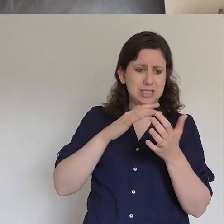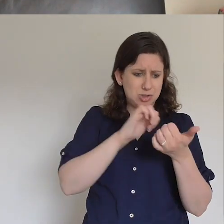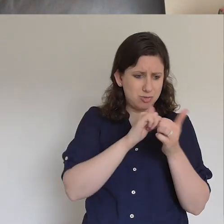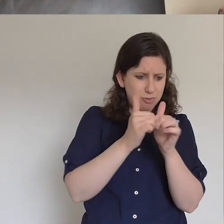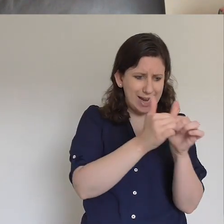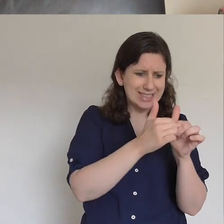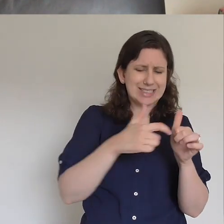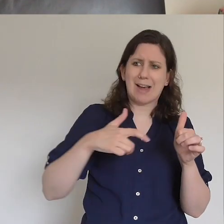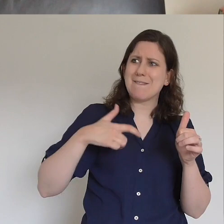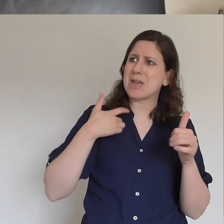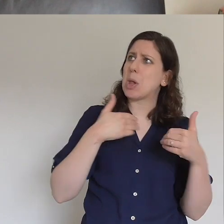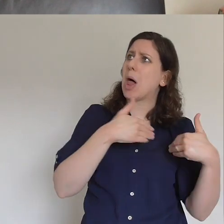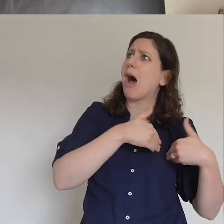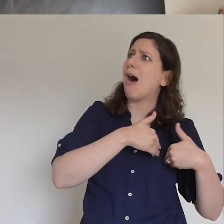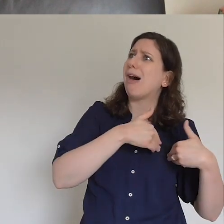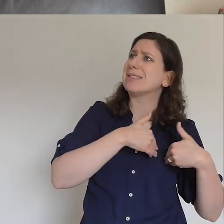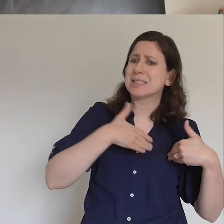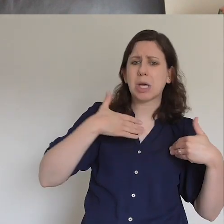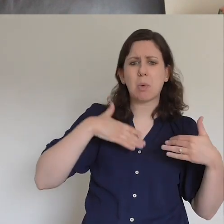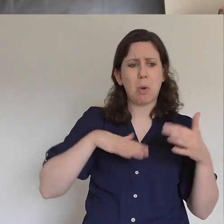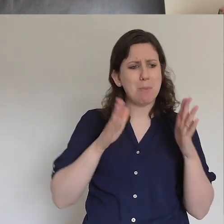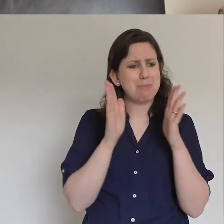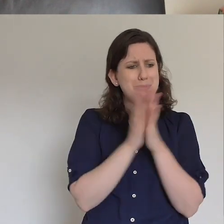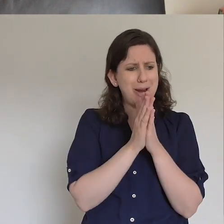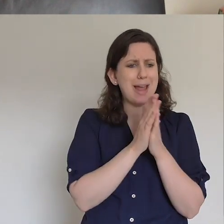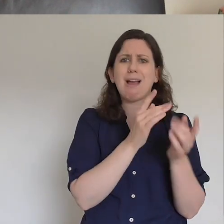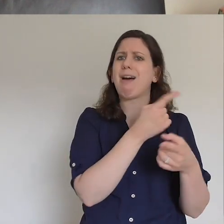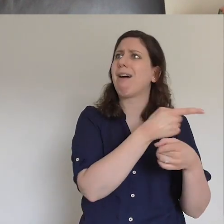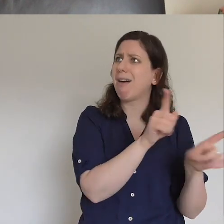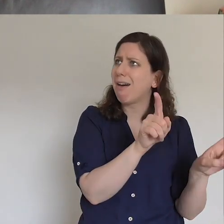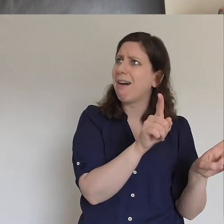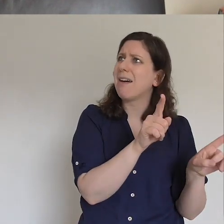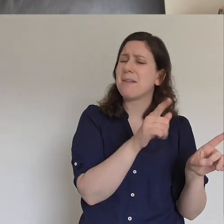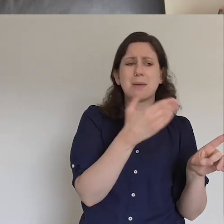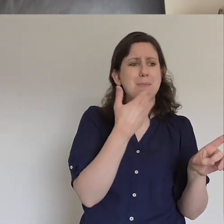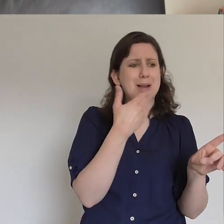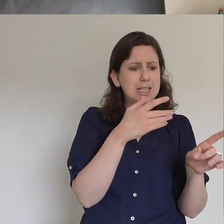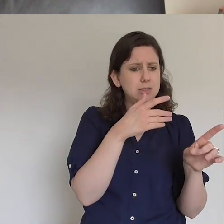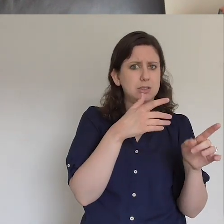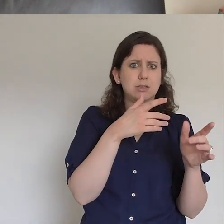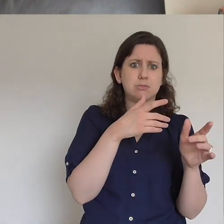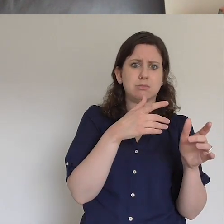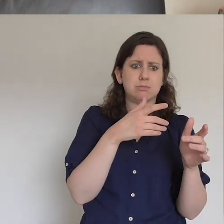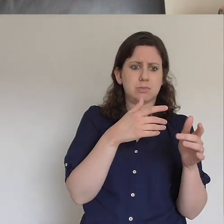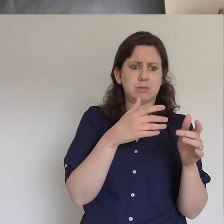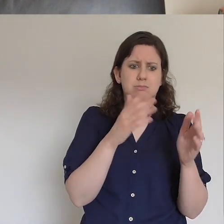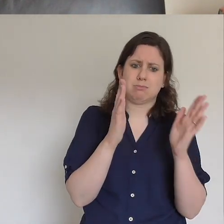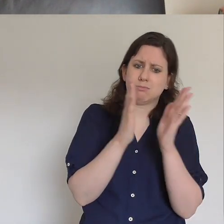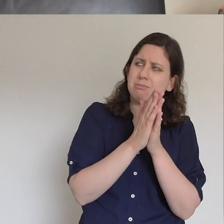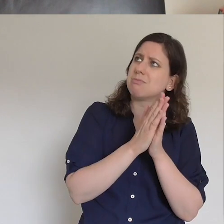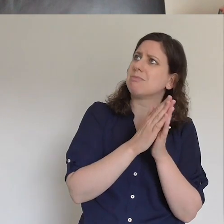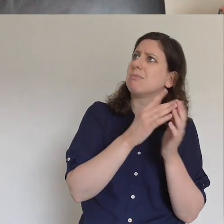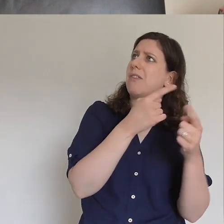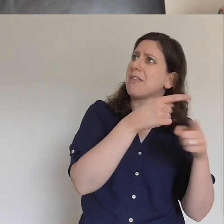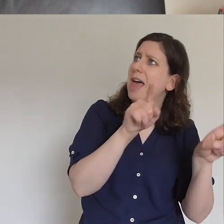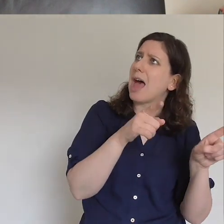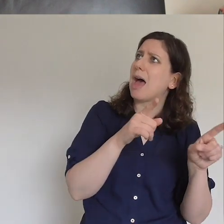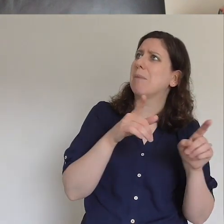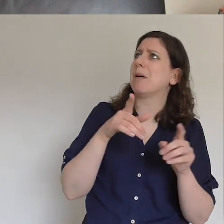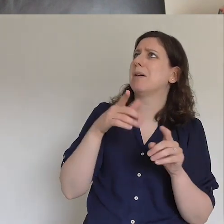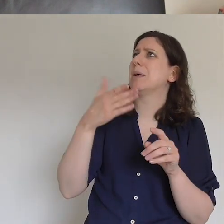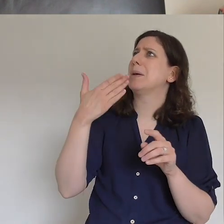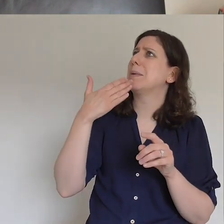know that you see them and I'm asking that you reach out your hand to them and that you touch their life and Father we